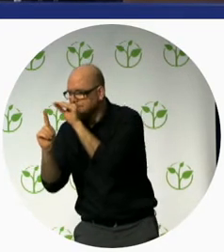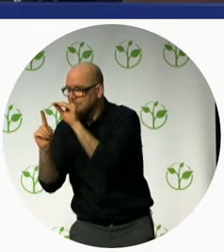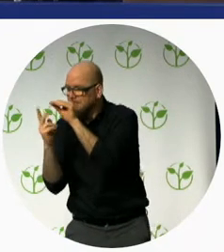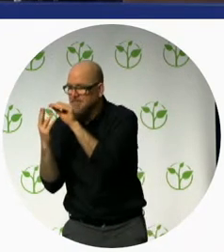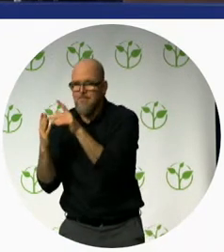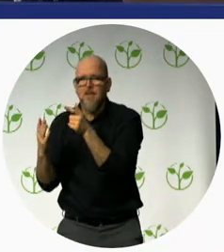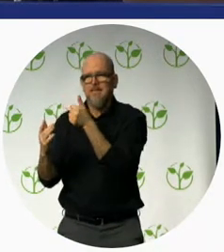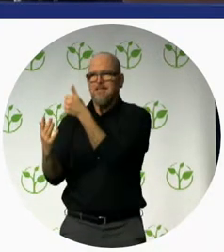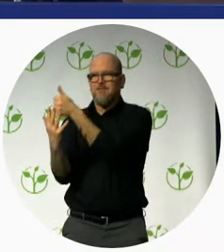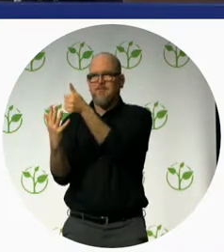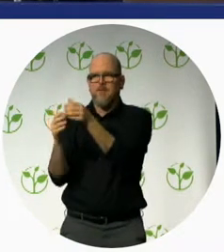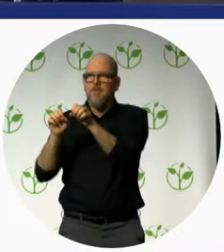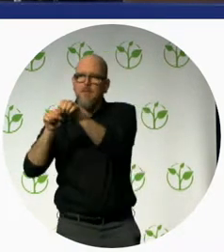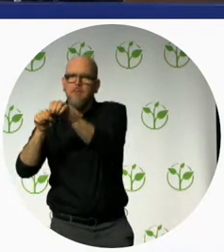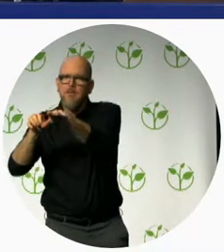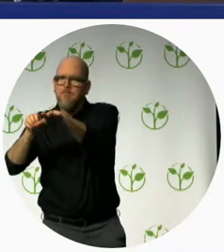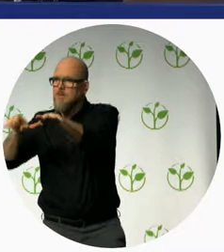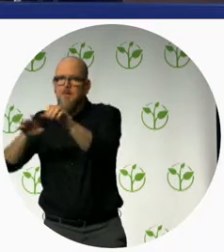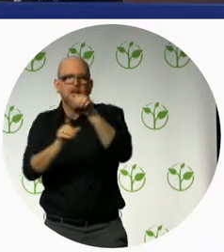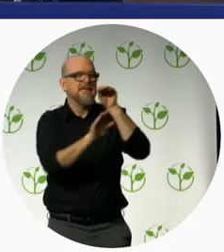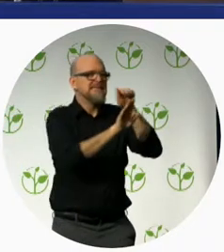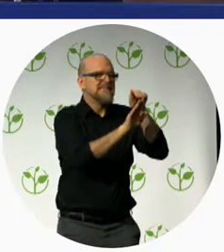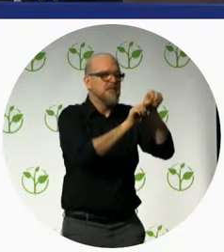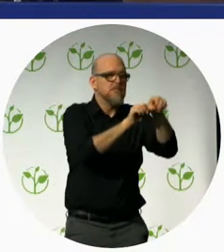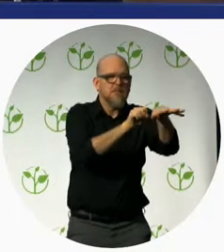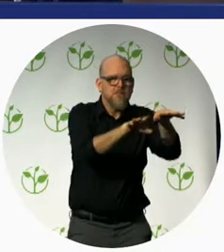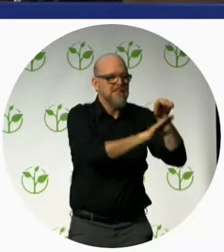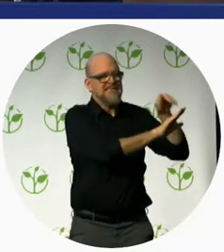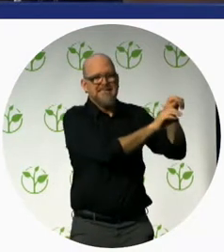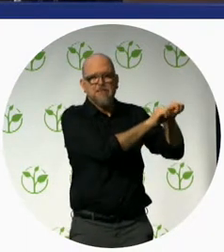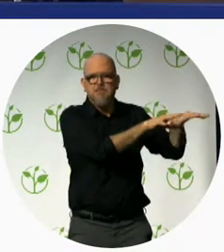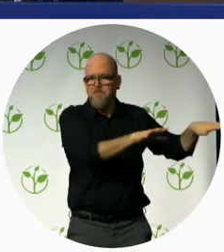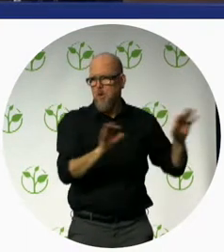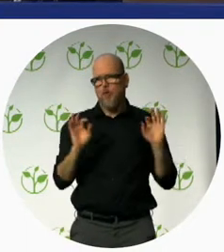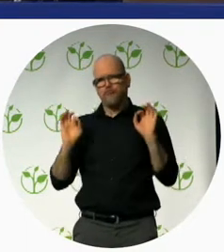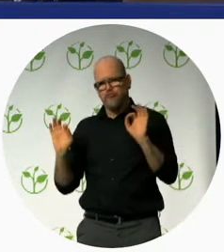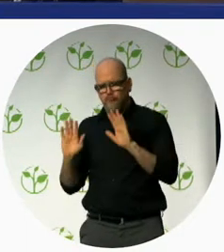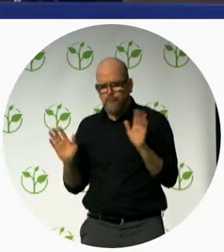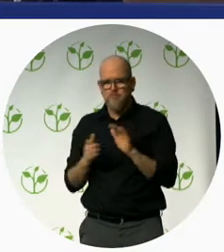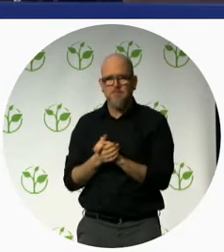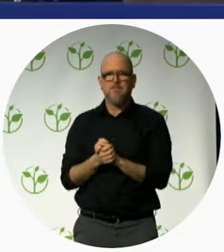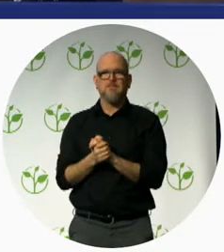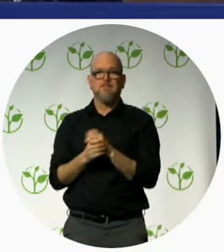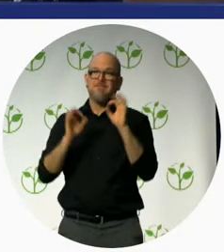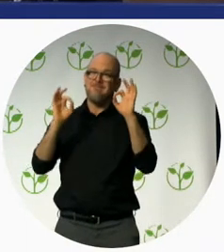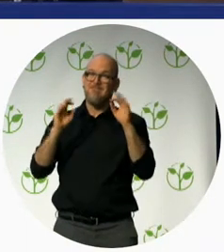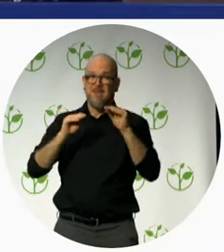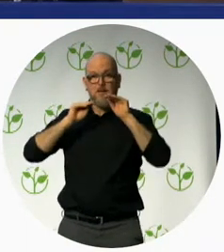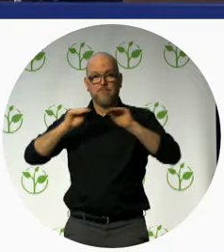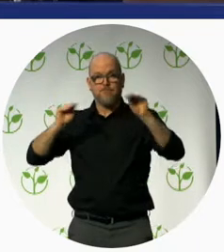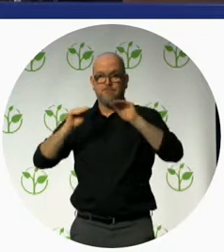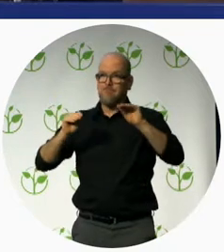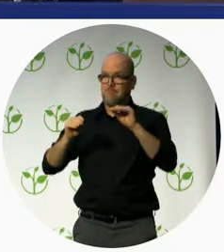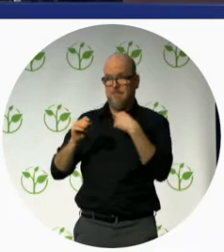so these key informants are trained and once they are trained we have to remember we are not training them to do conventional screening